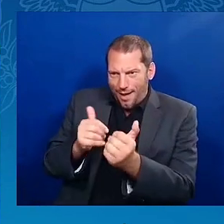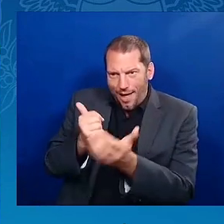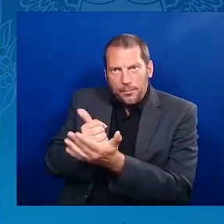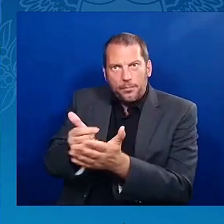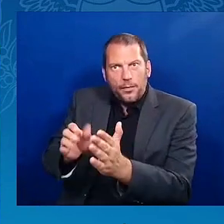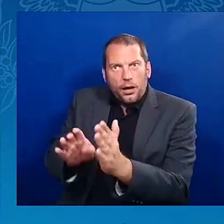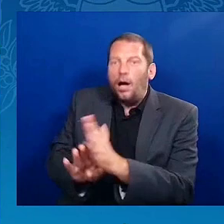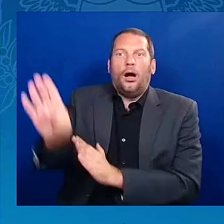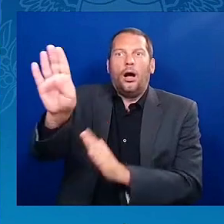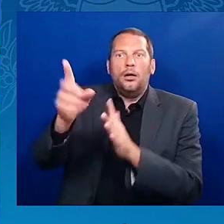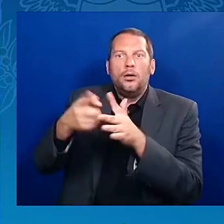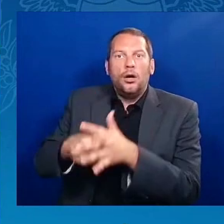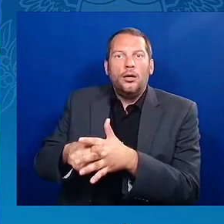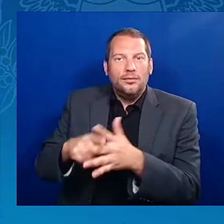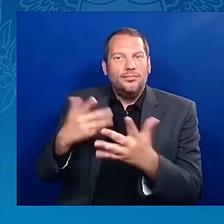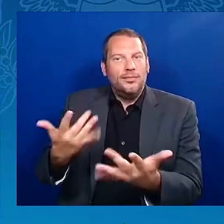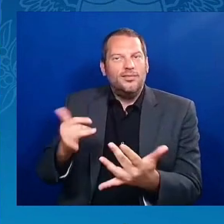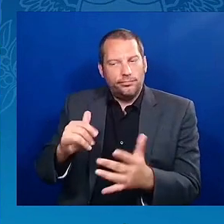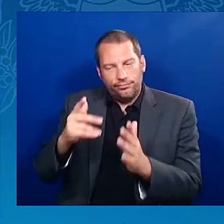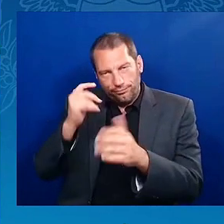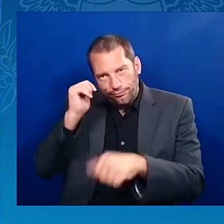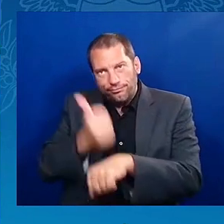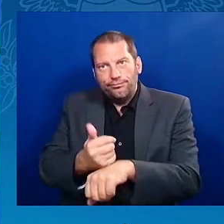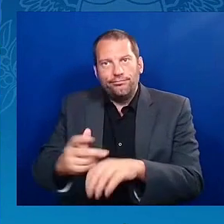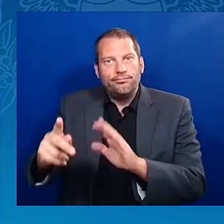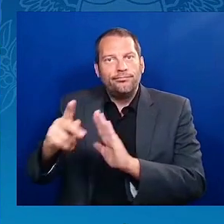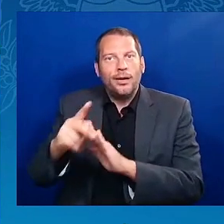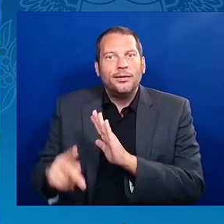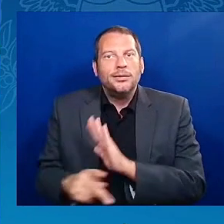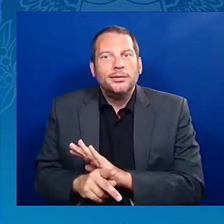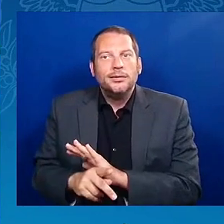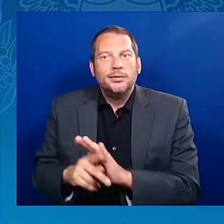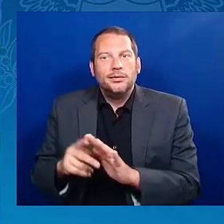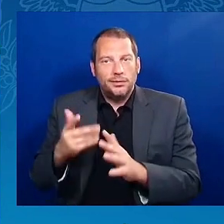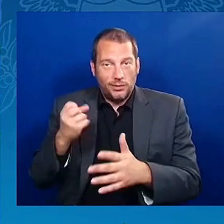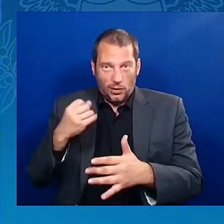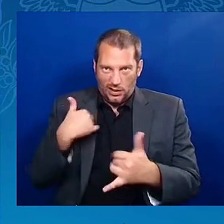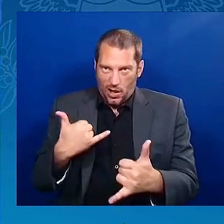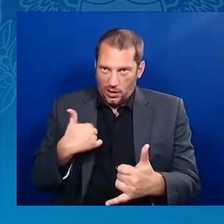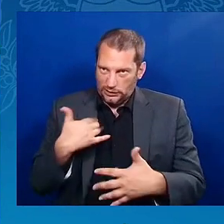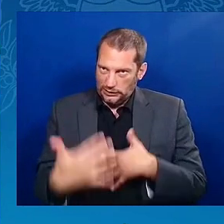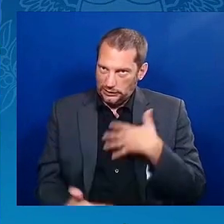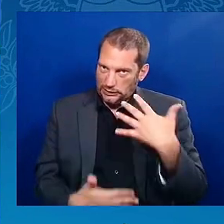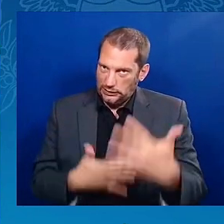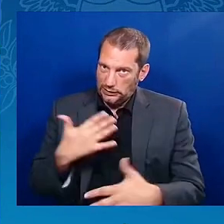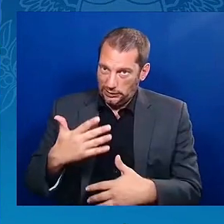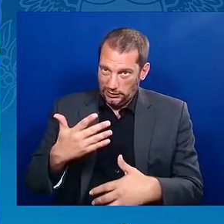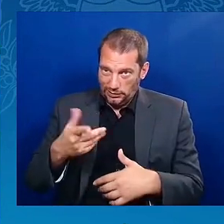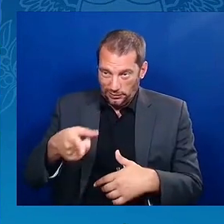homeownership, you'll get a $25,000 credit for down payment.